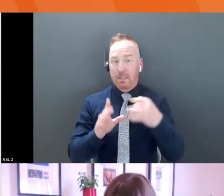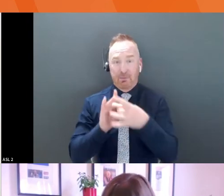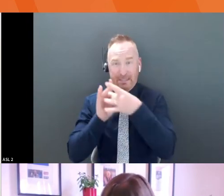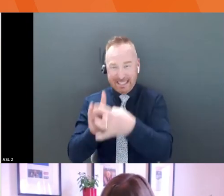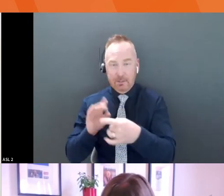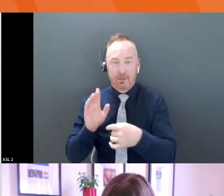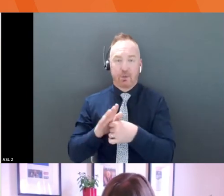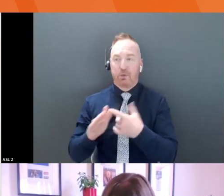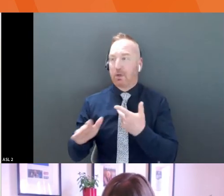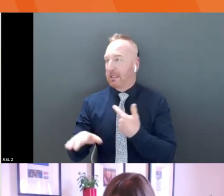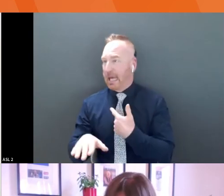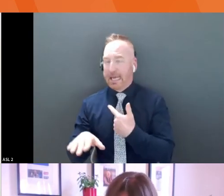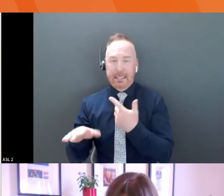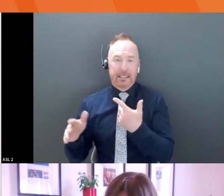argument